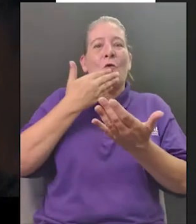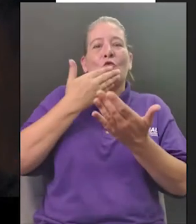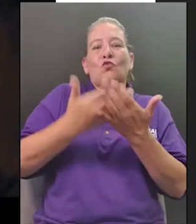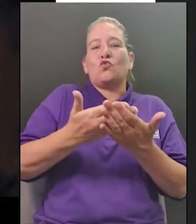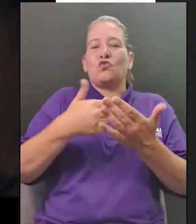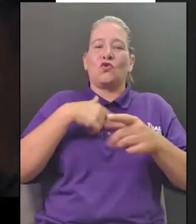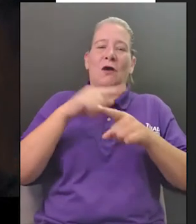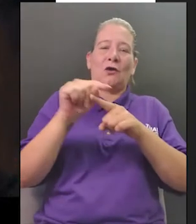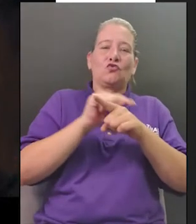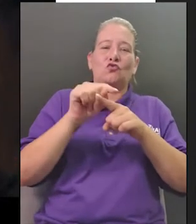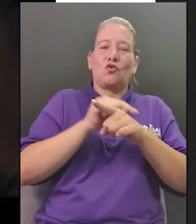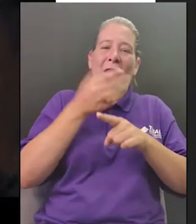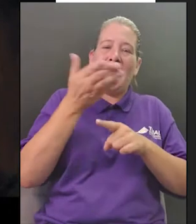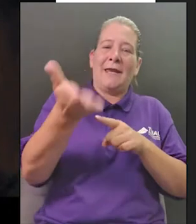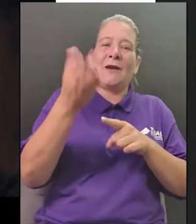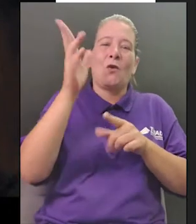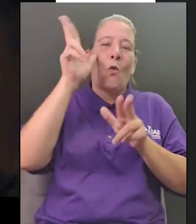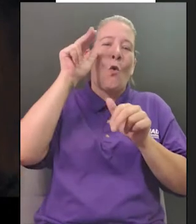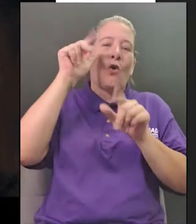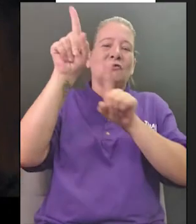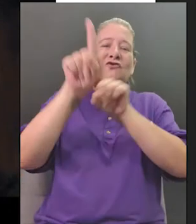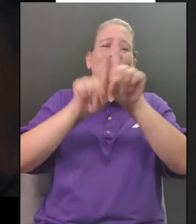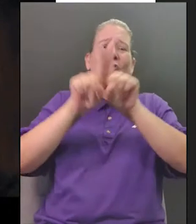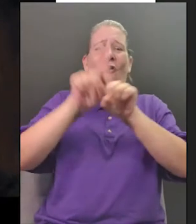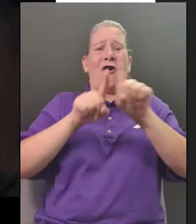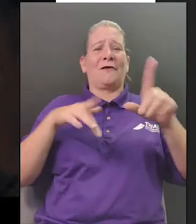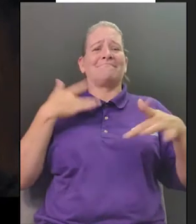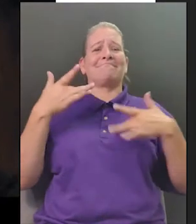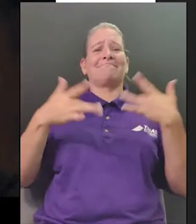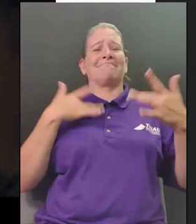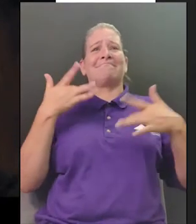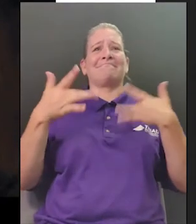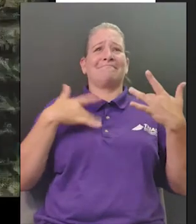wait until he sees how well i have you trained